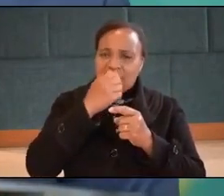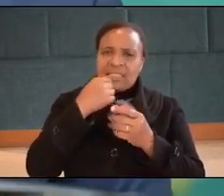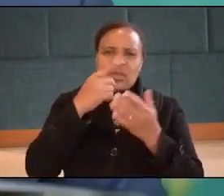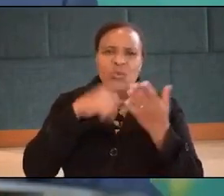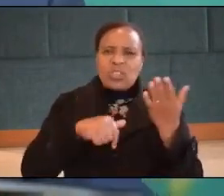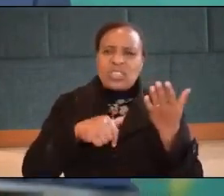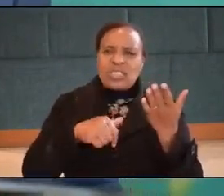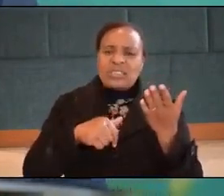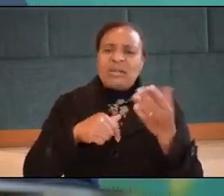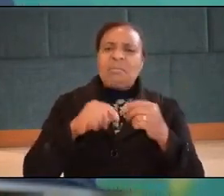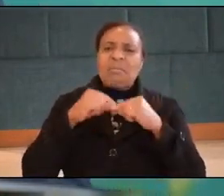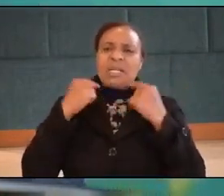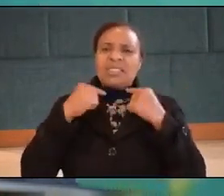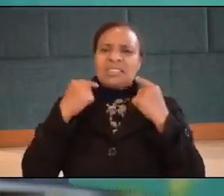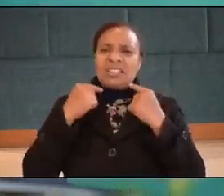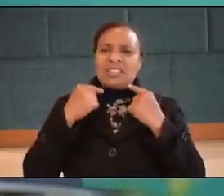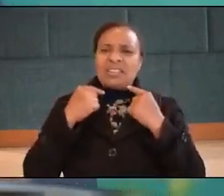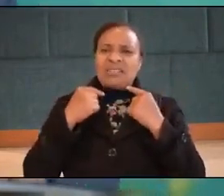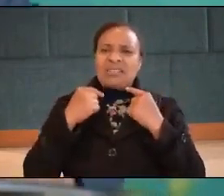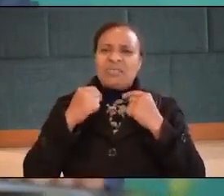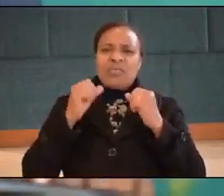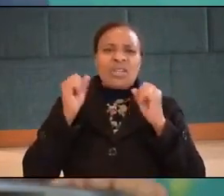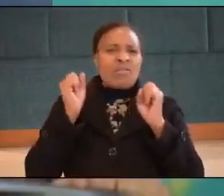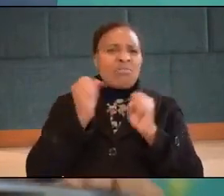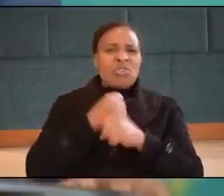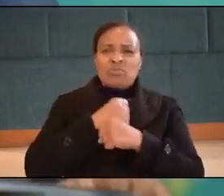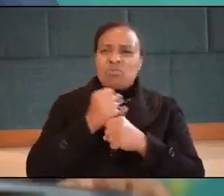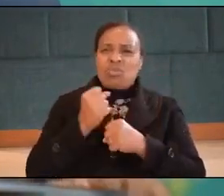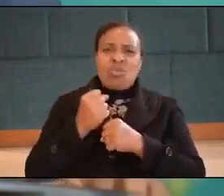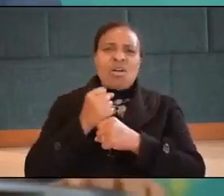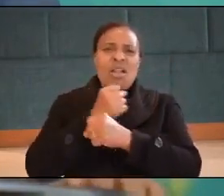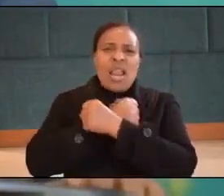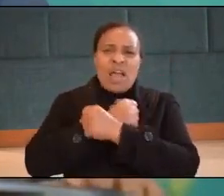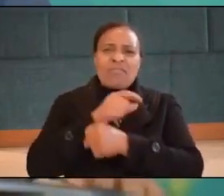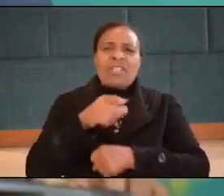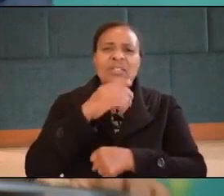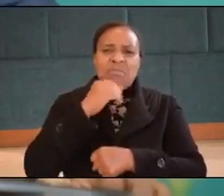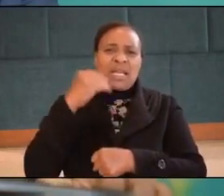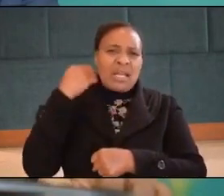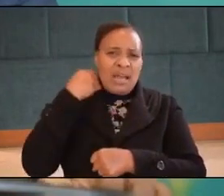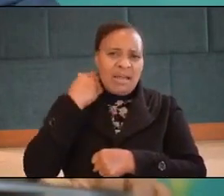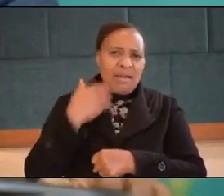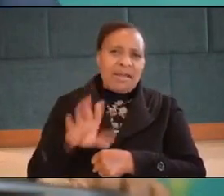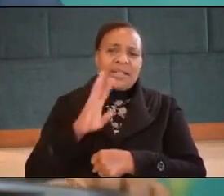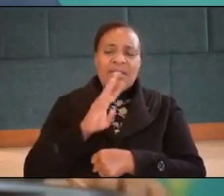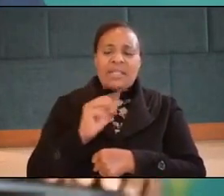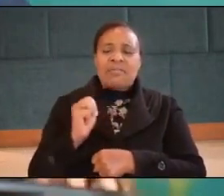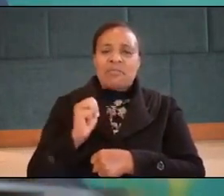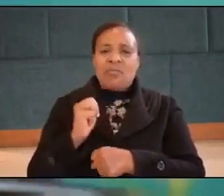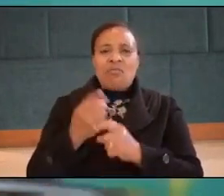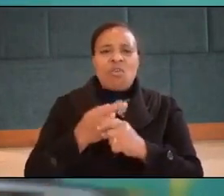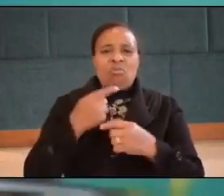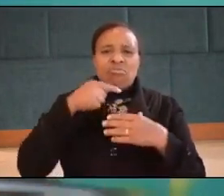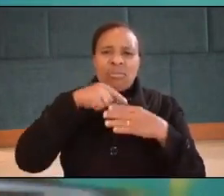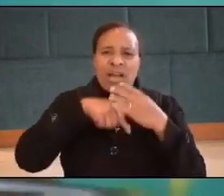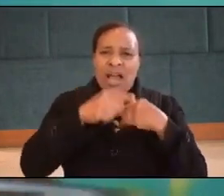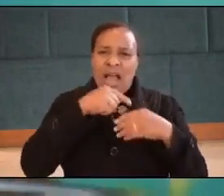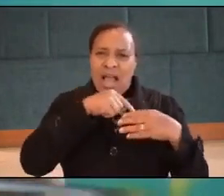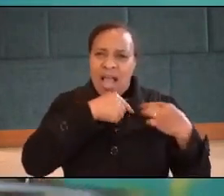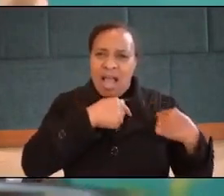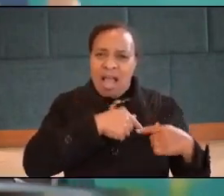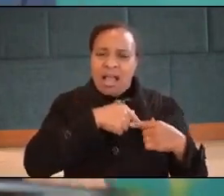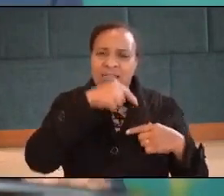i just don't love him anymore i hate him from the bottom of my heart